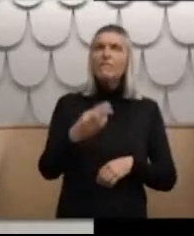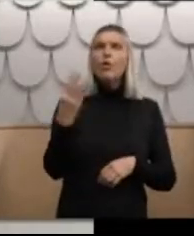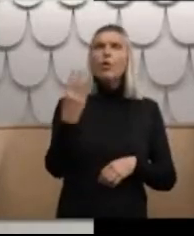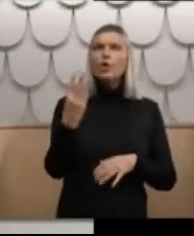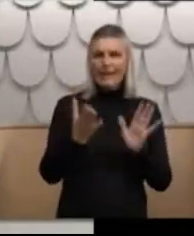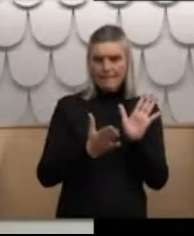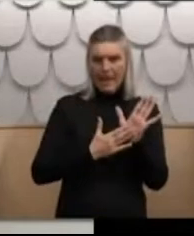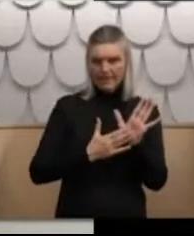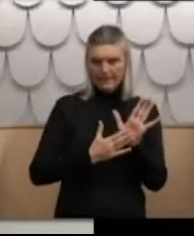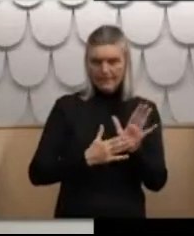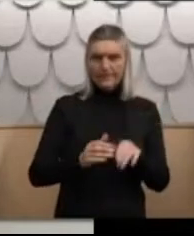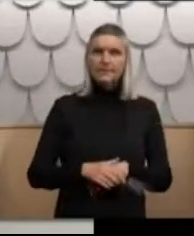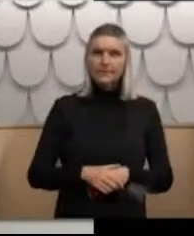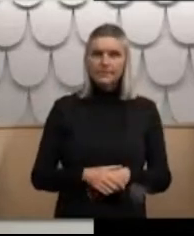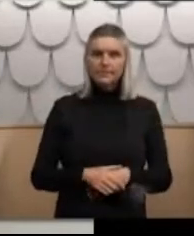13 months.